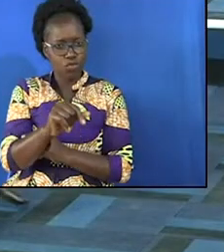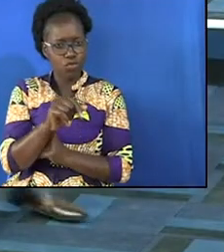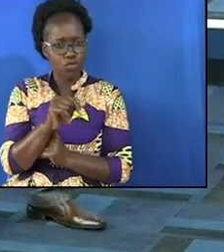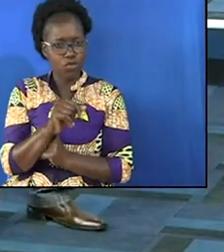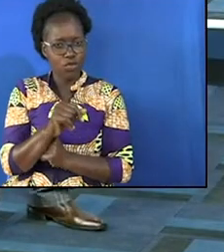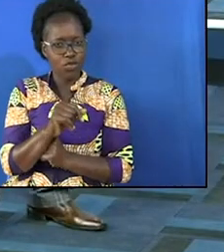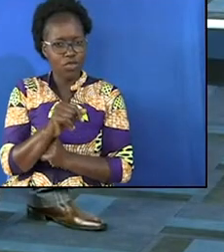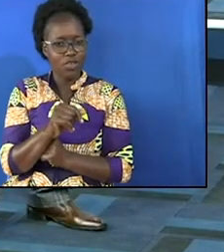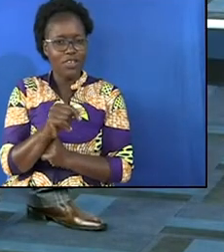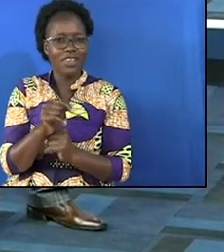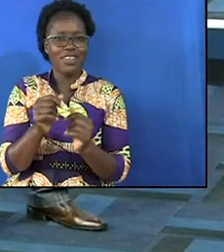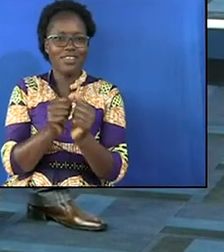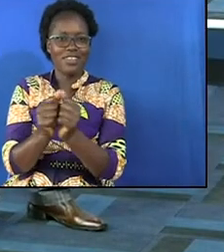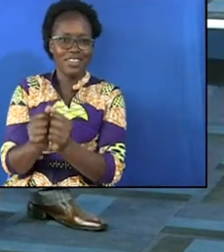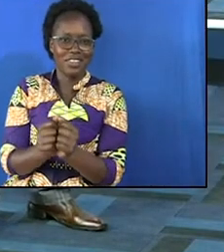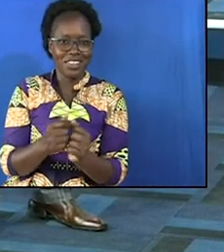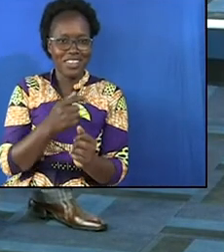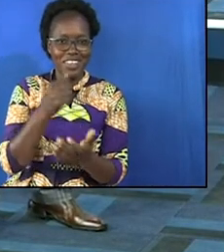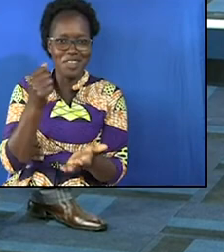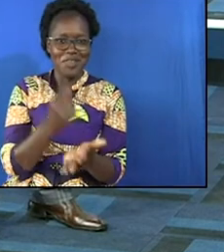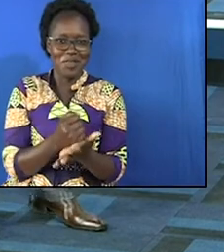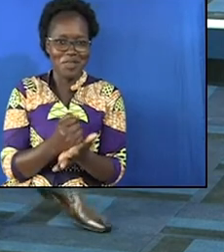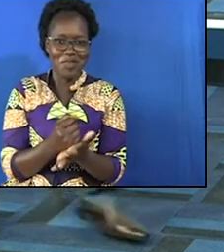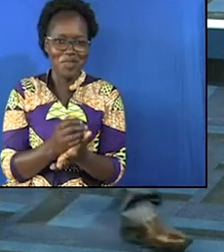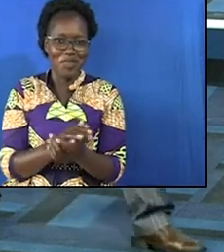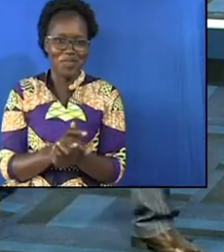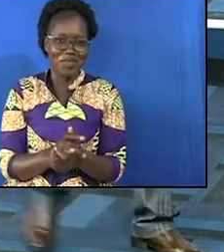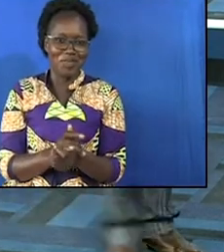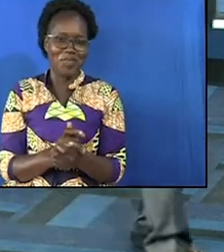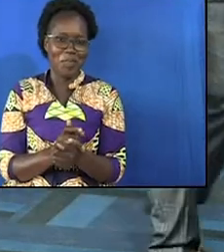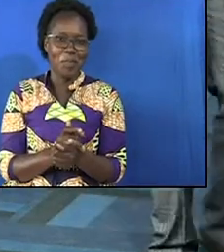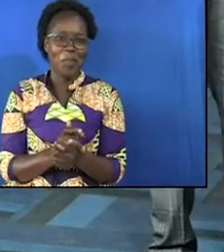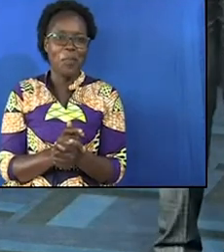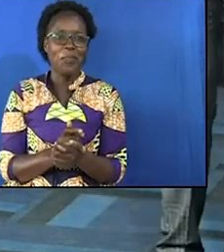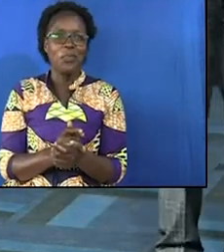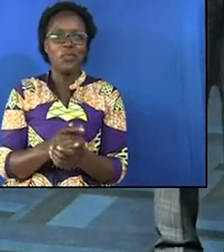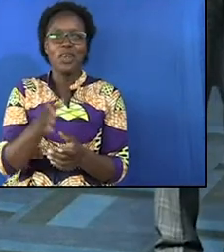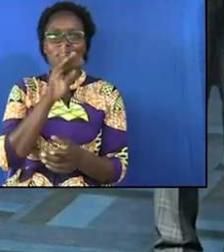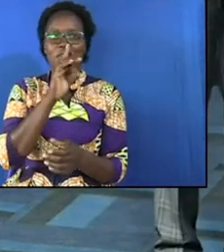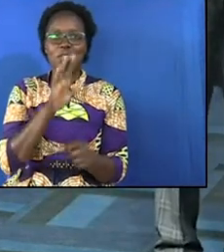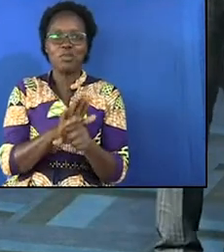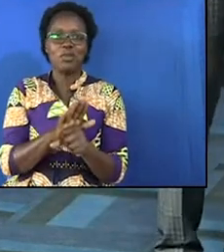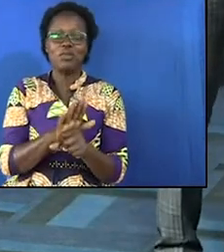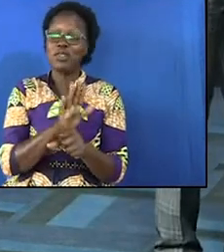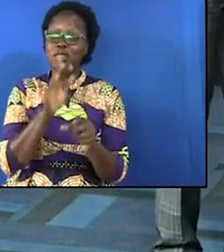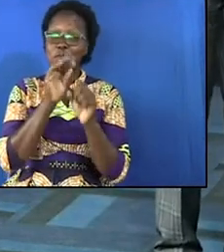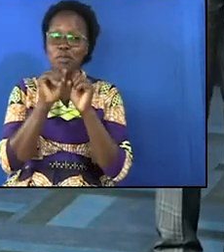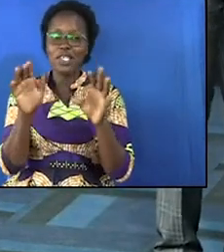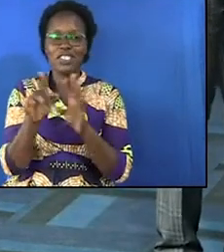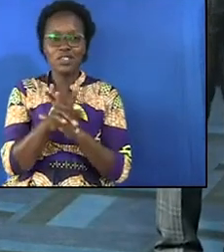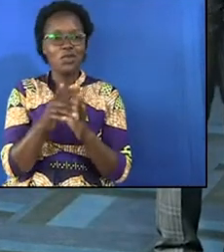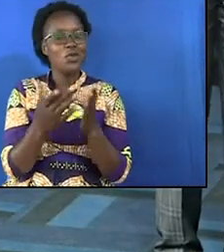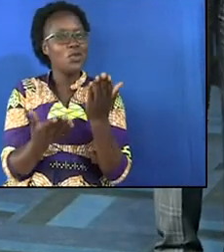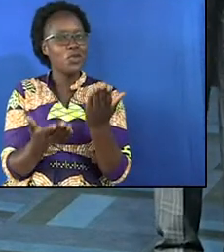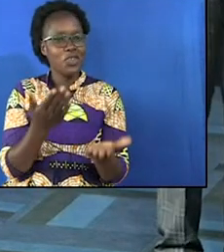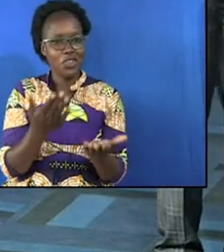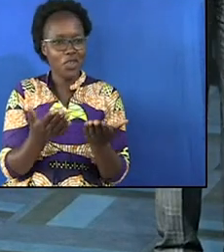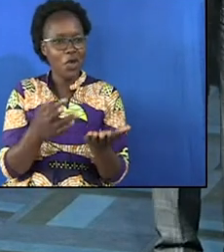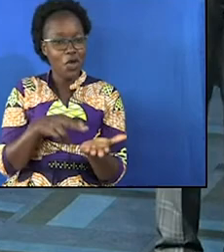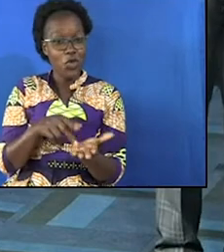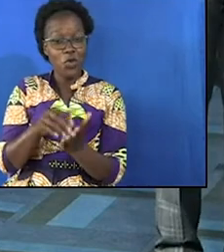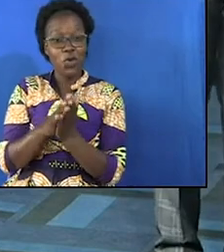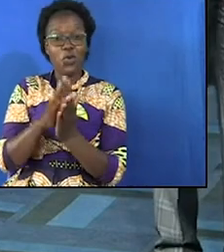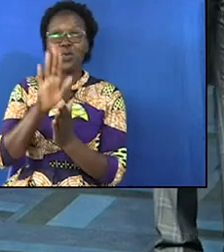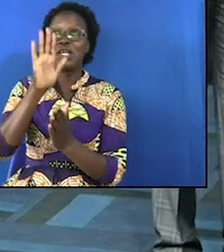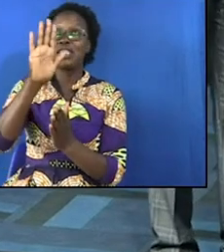if you are with me say amen now I'm saying that God is promising to bless you even though you walk